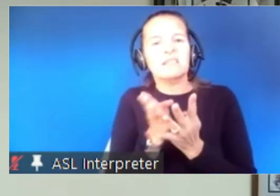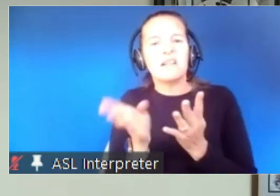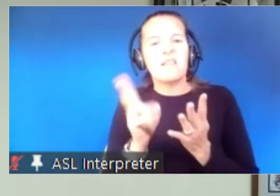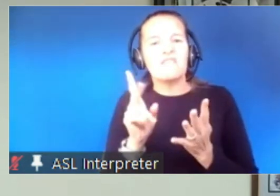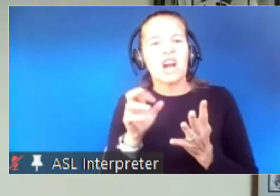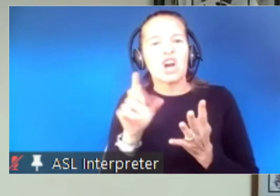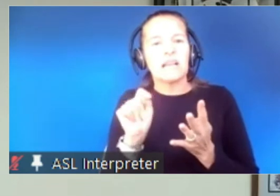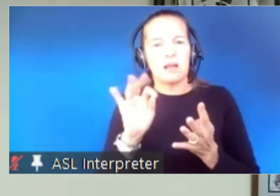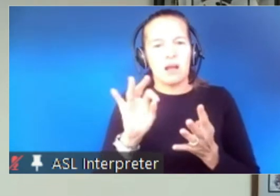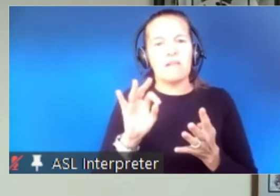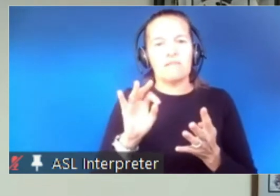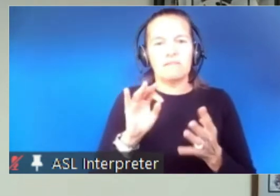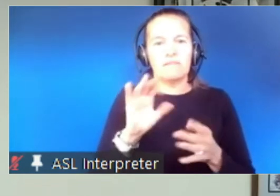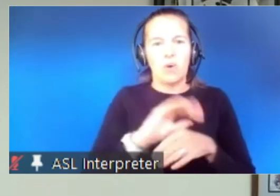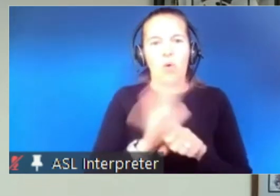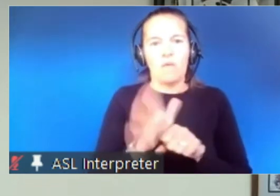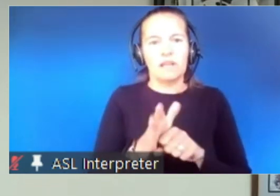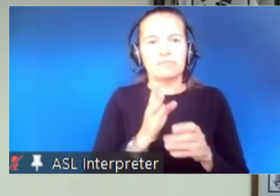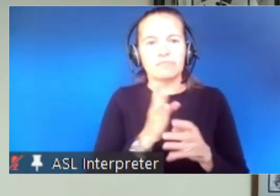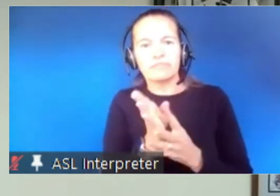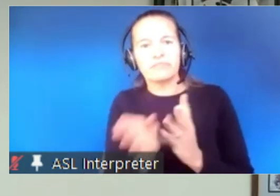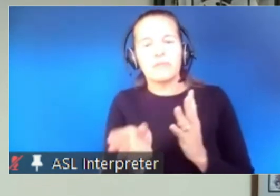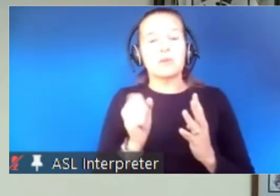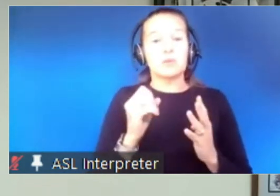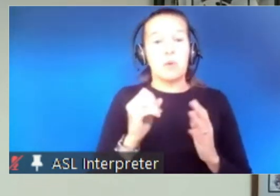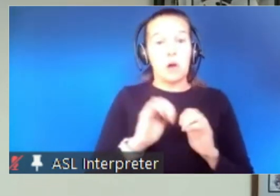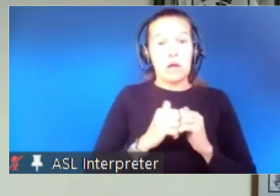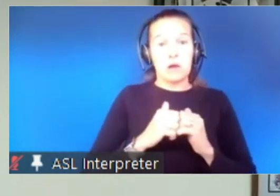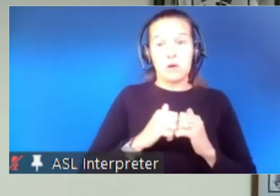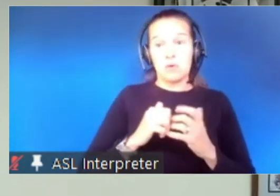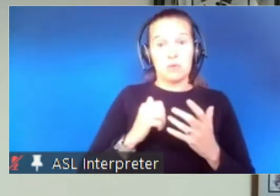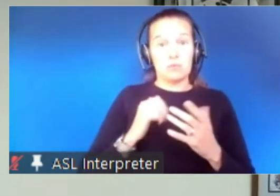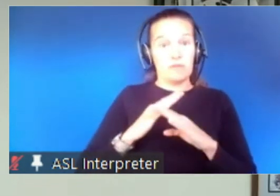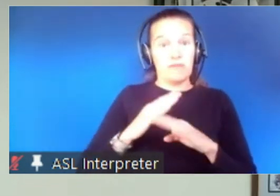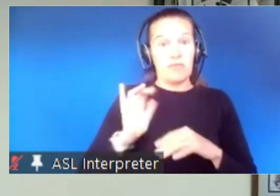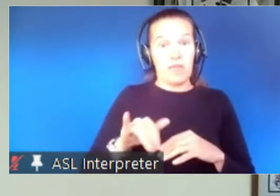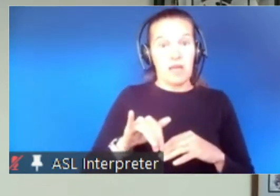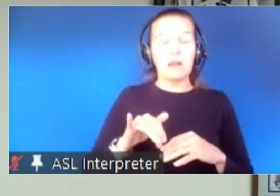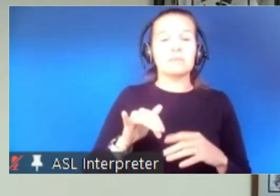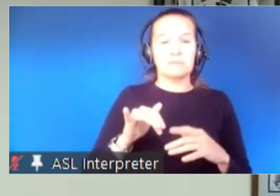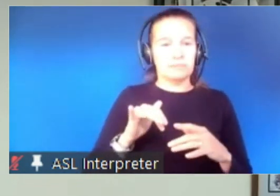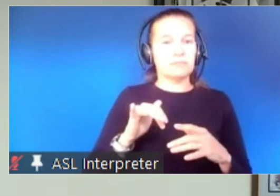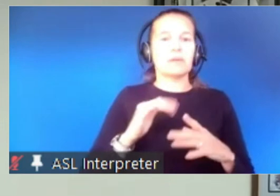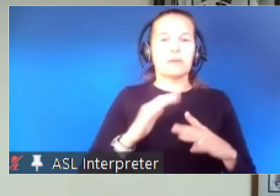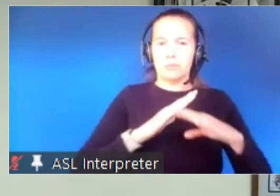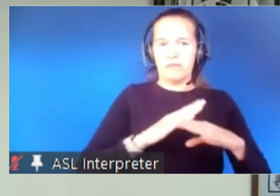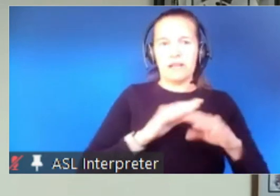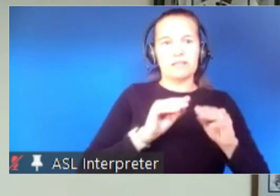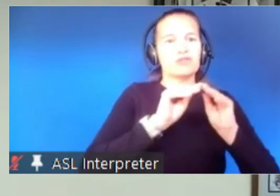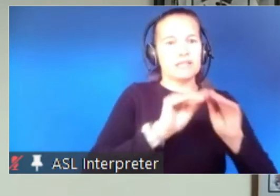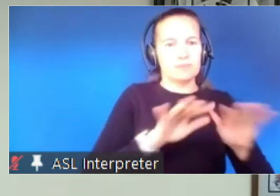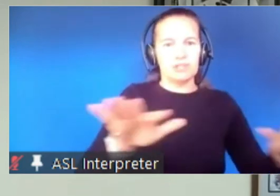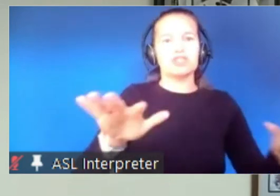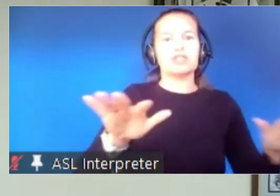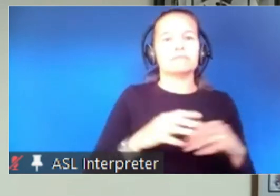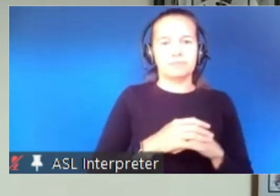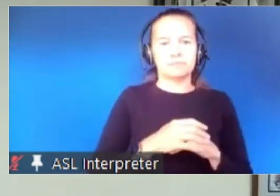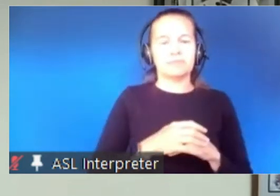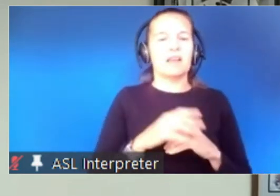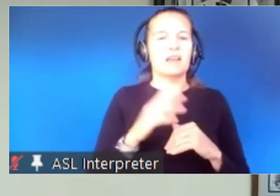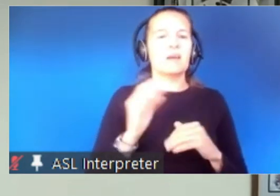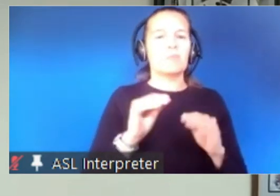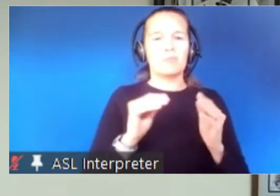change the way to beat them is to prevent transmission and multiplication which is when more variants develop